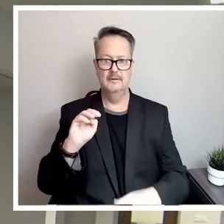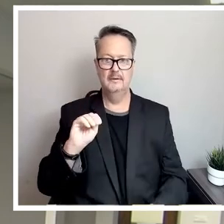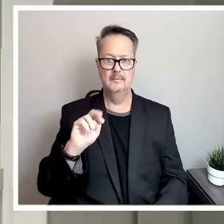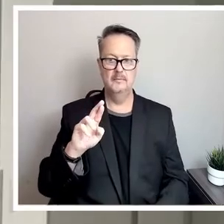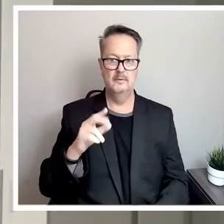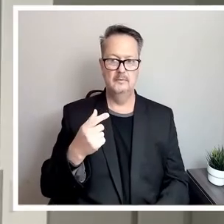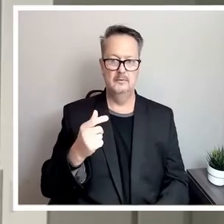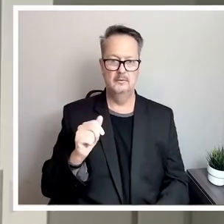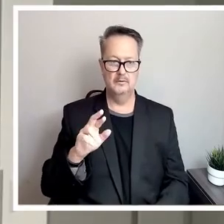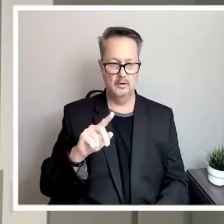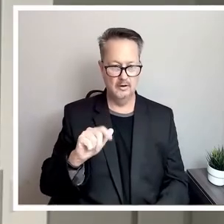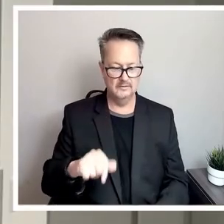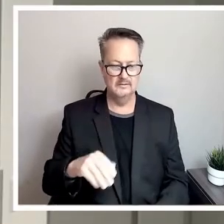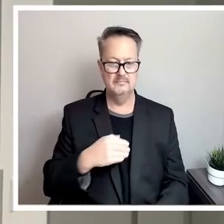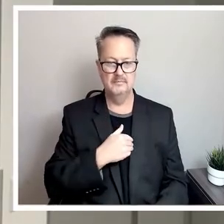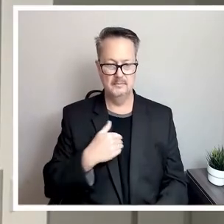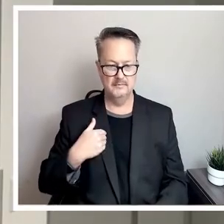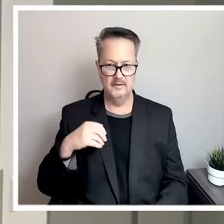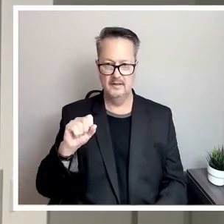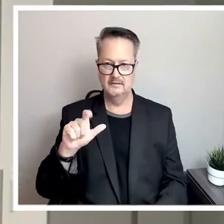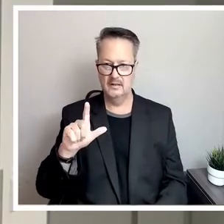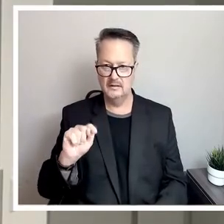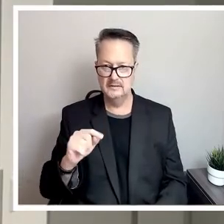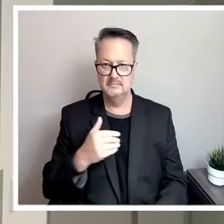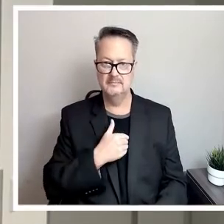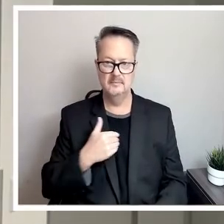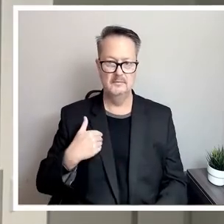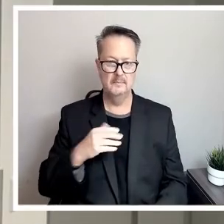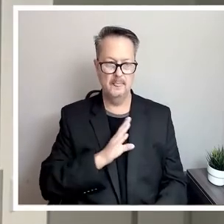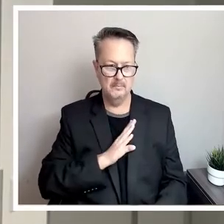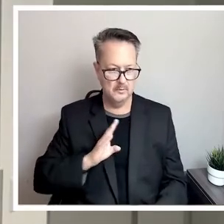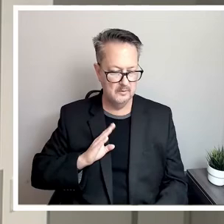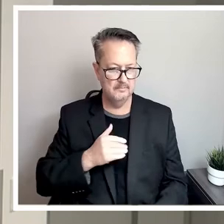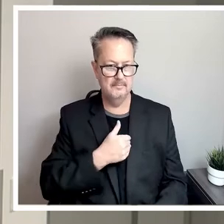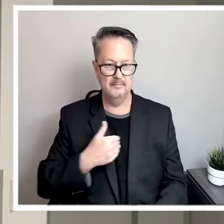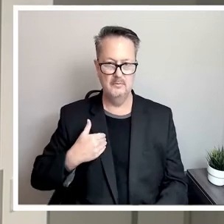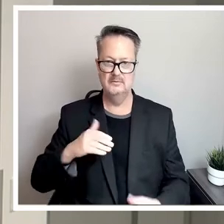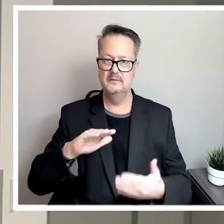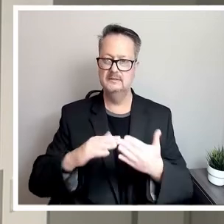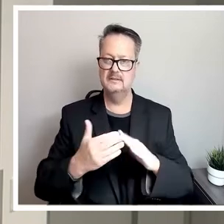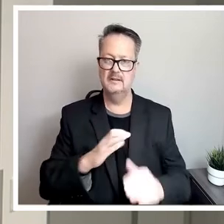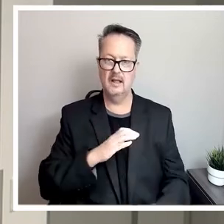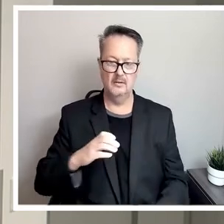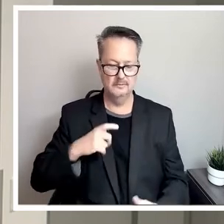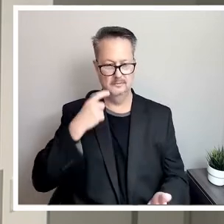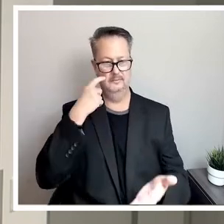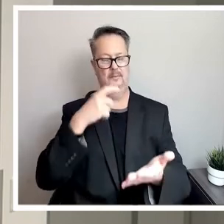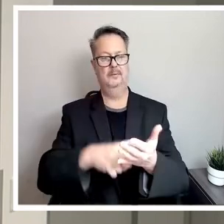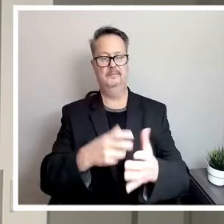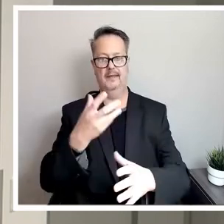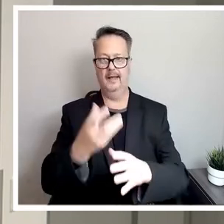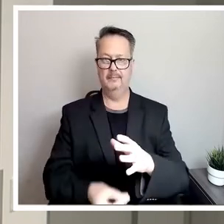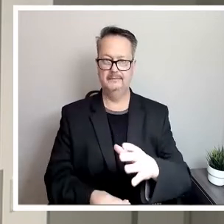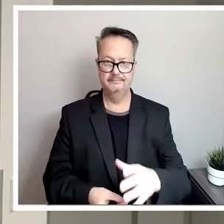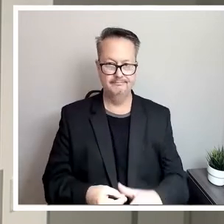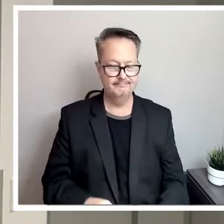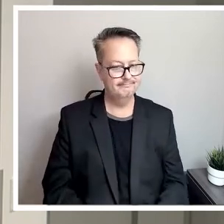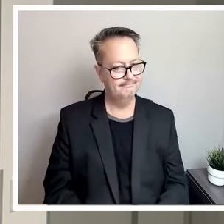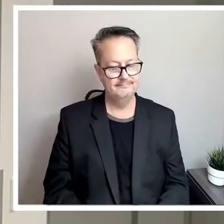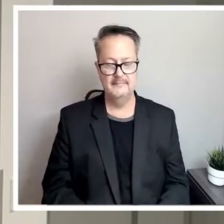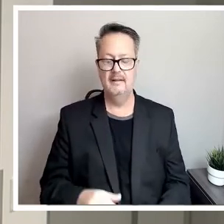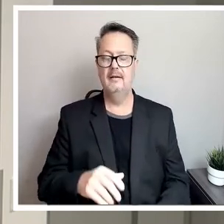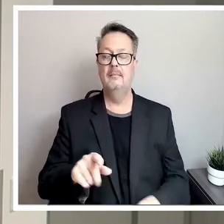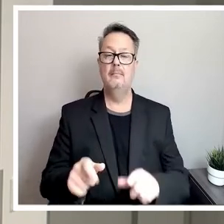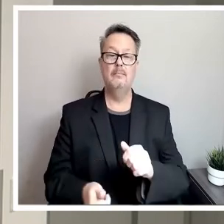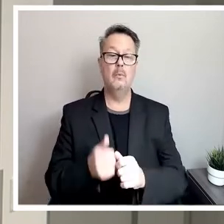members of the SLT, members of the board, members of the city council, although noticeably absent, and most importantly, fellow citizens